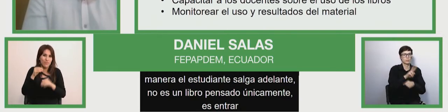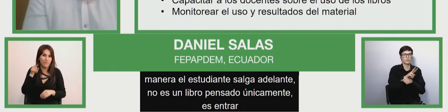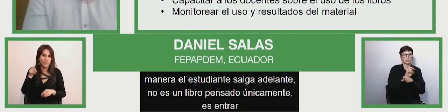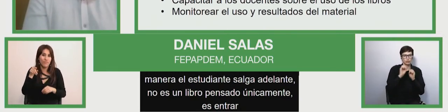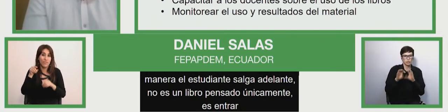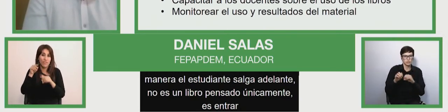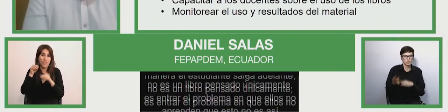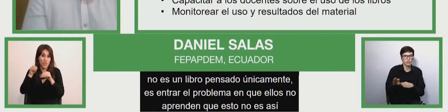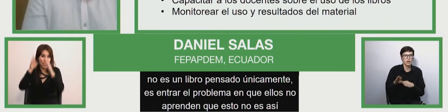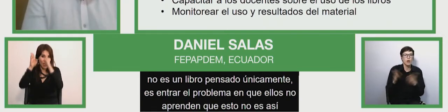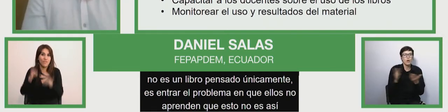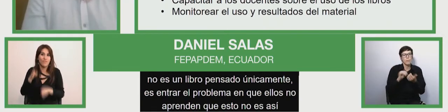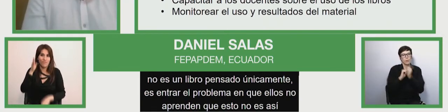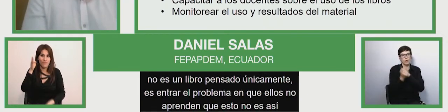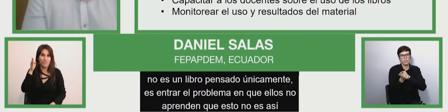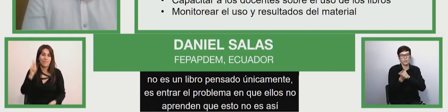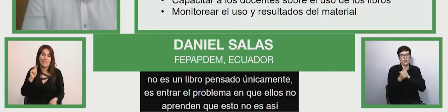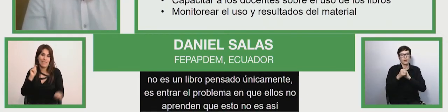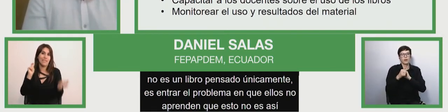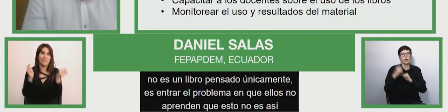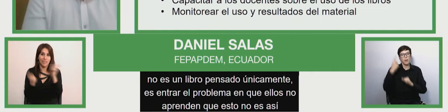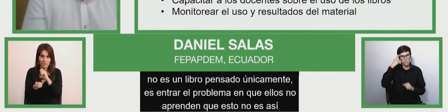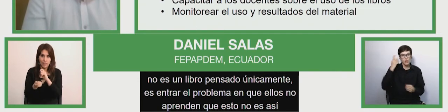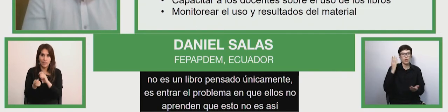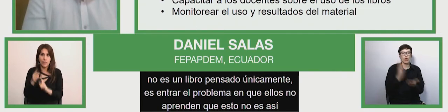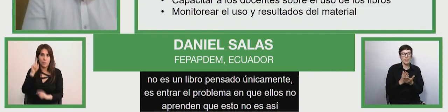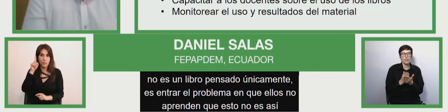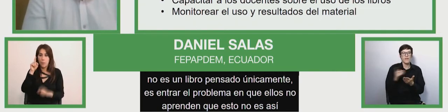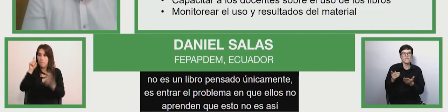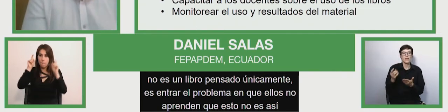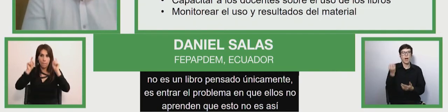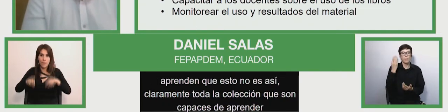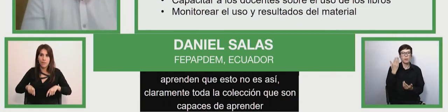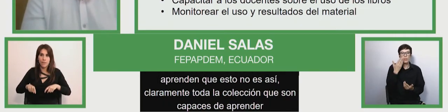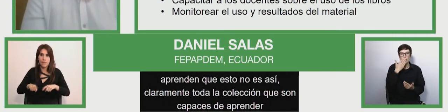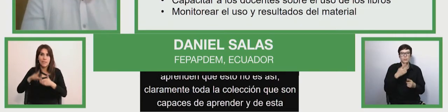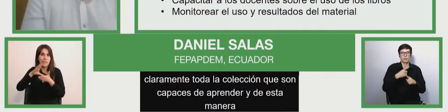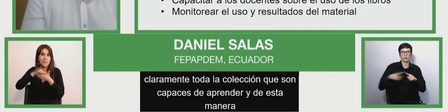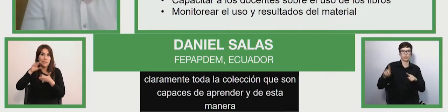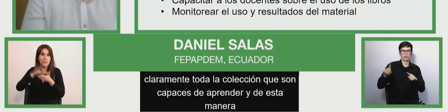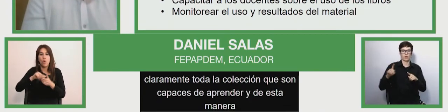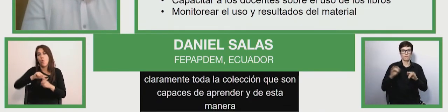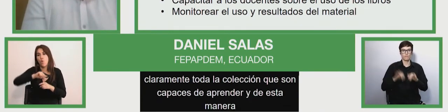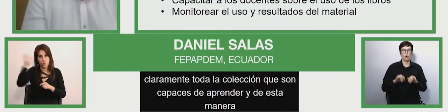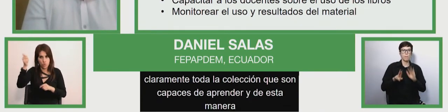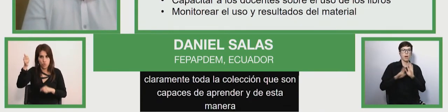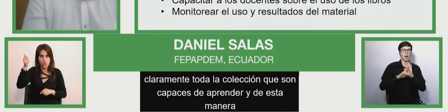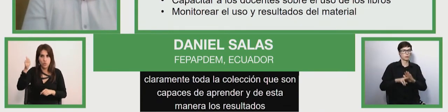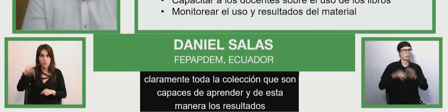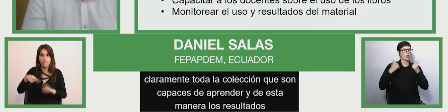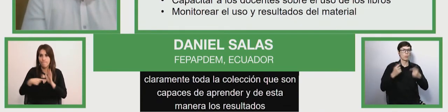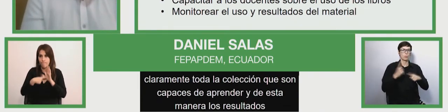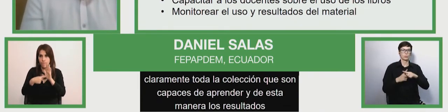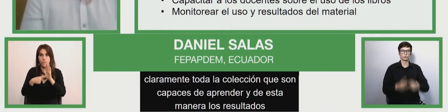capable of learning but in this way their results are good thanks to that focus then two